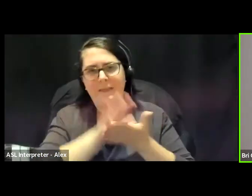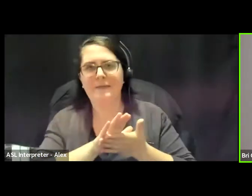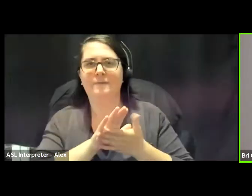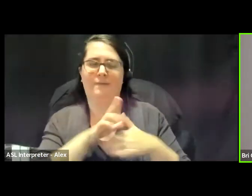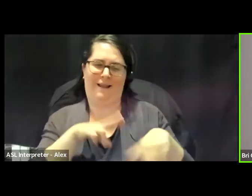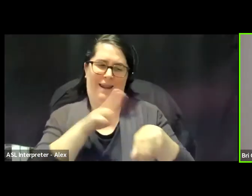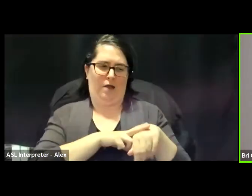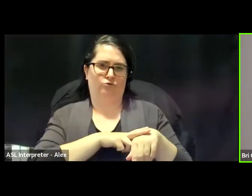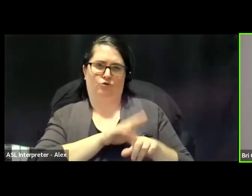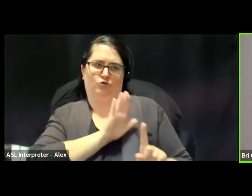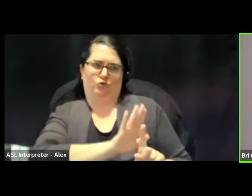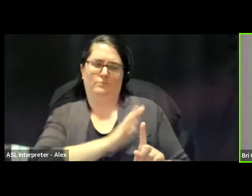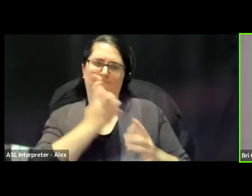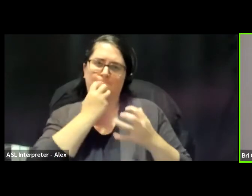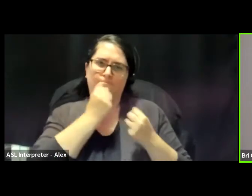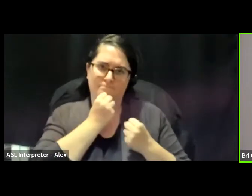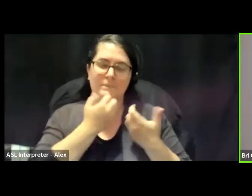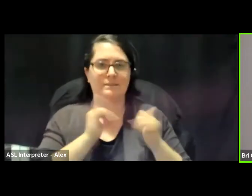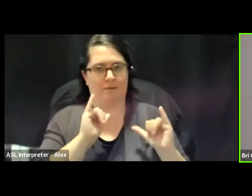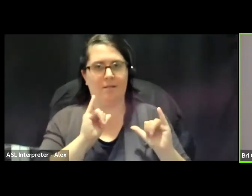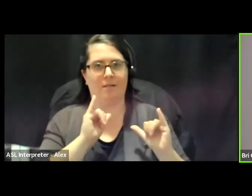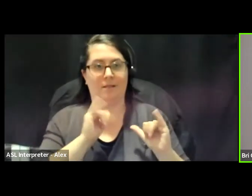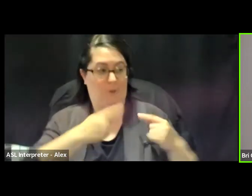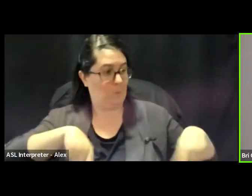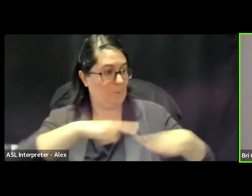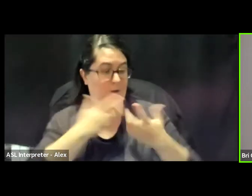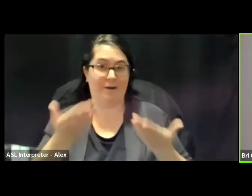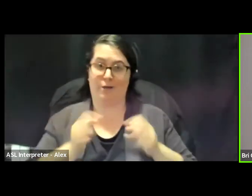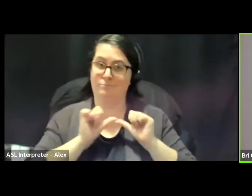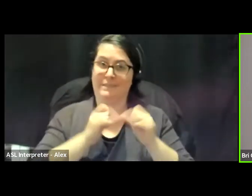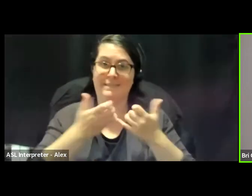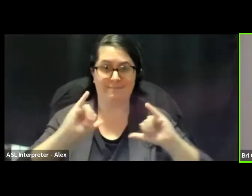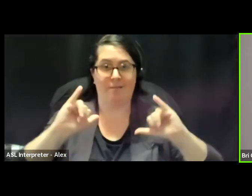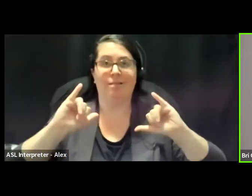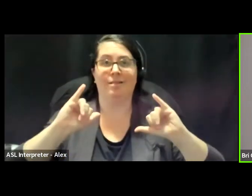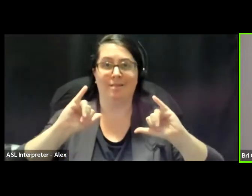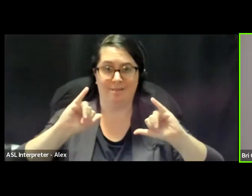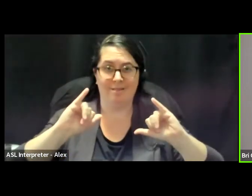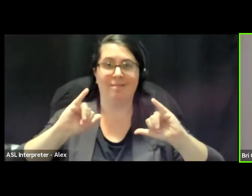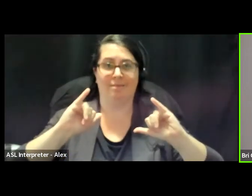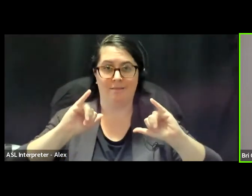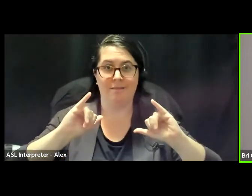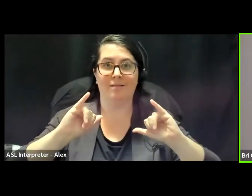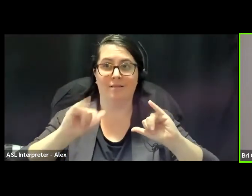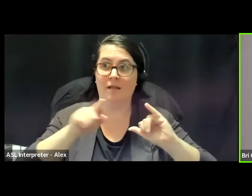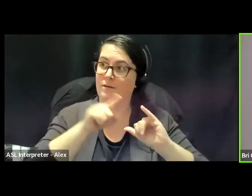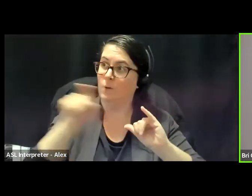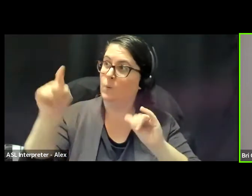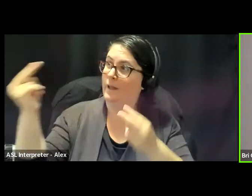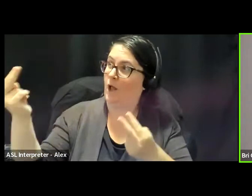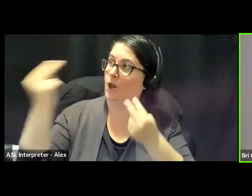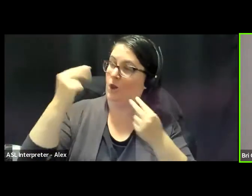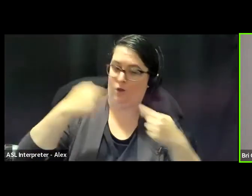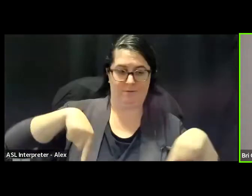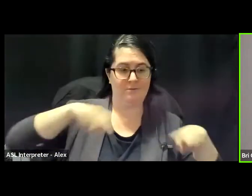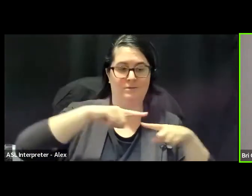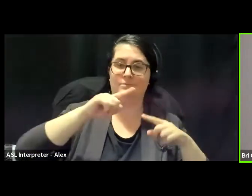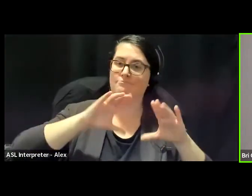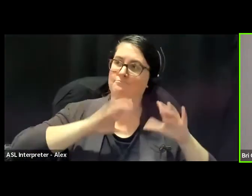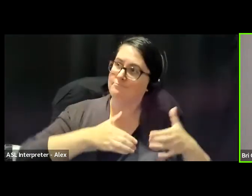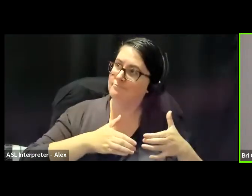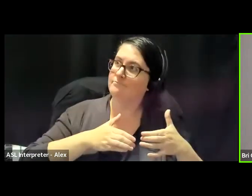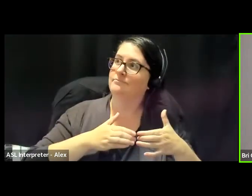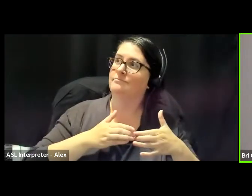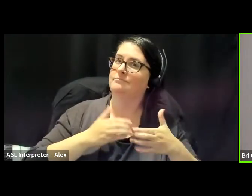laws will exist and we will exist as Indigenous people here. And people can look to these nations for knowledge,